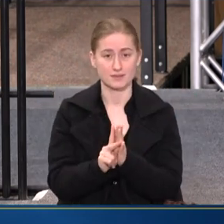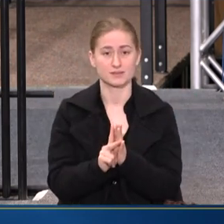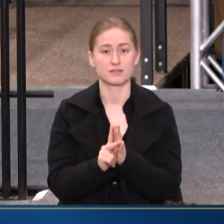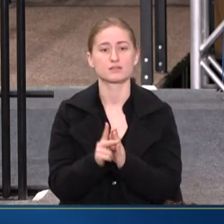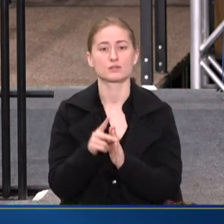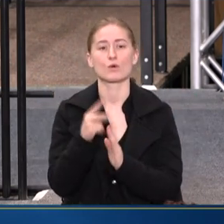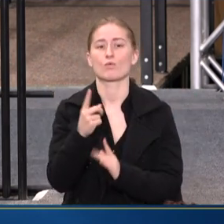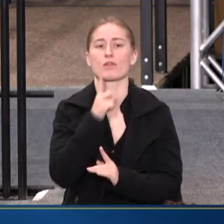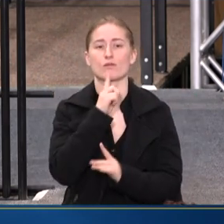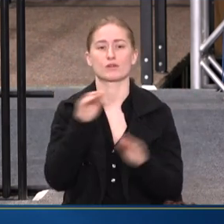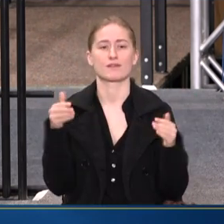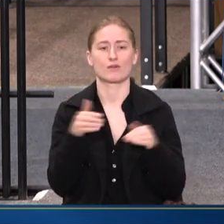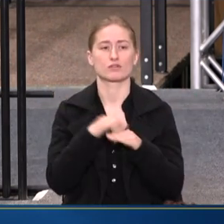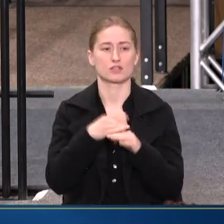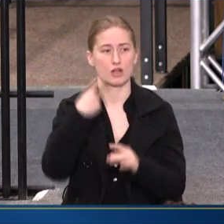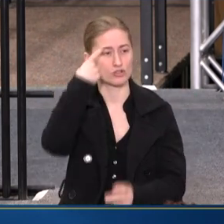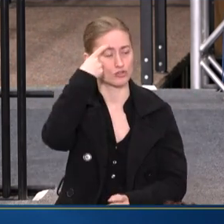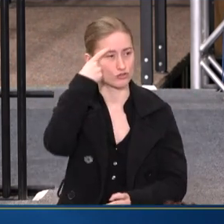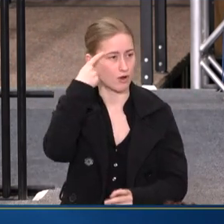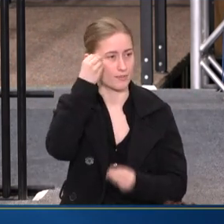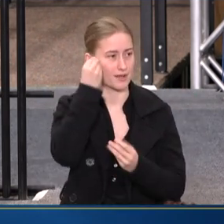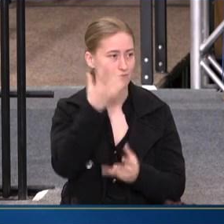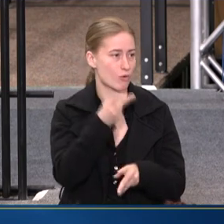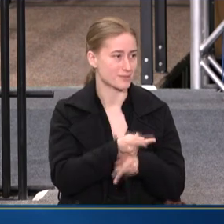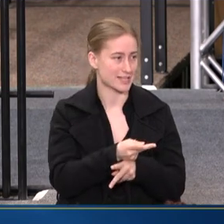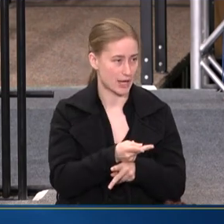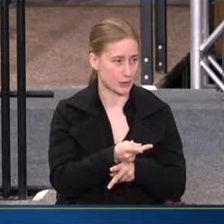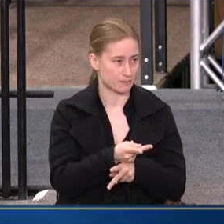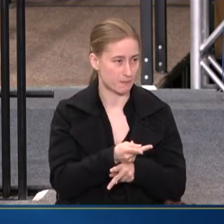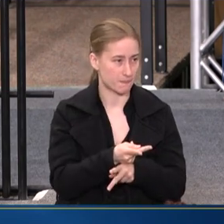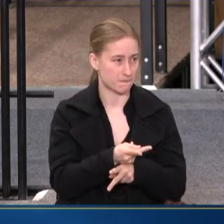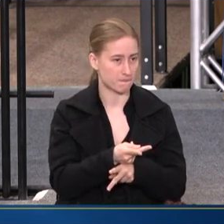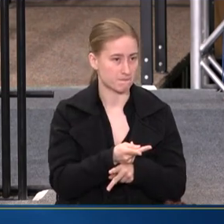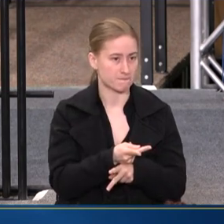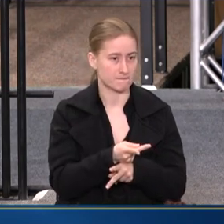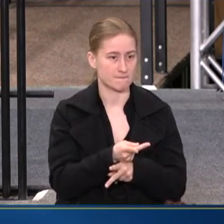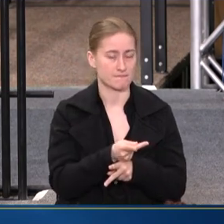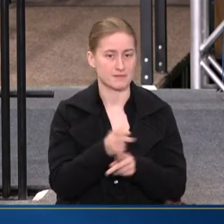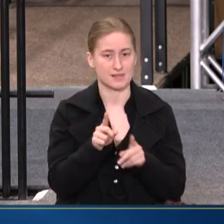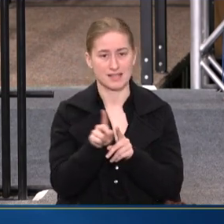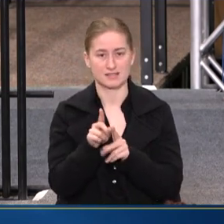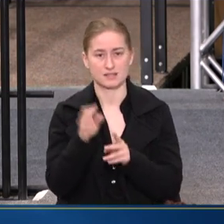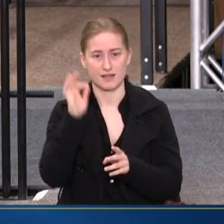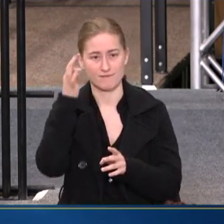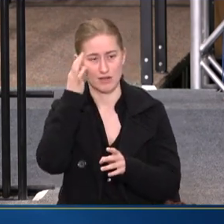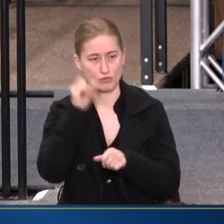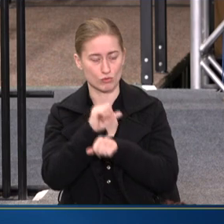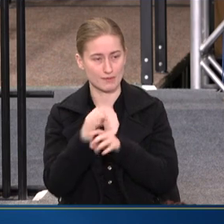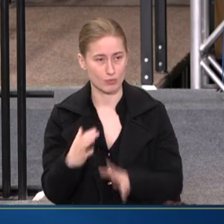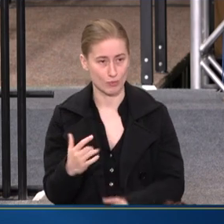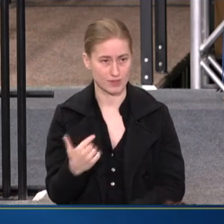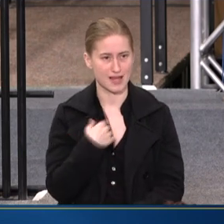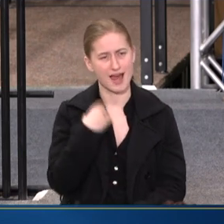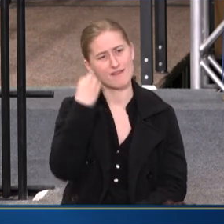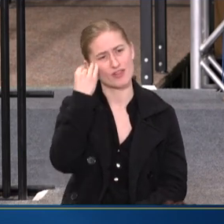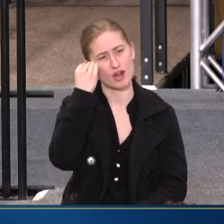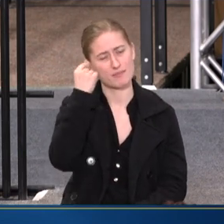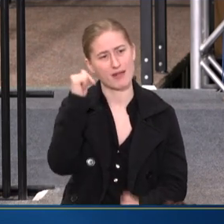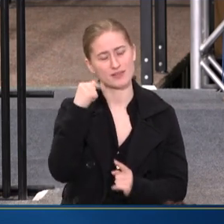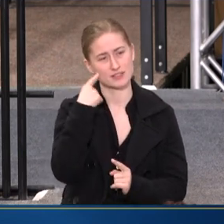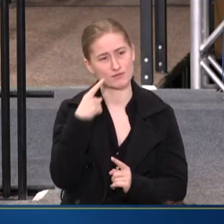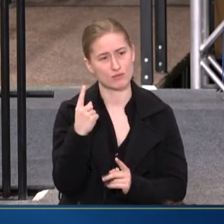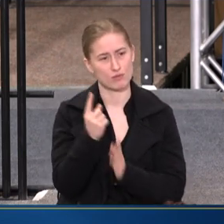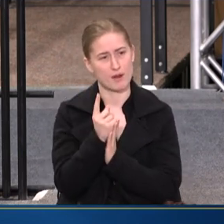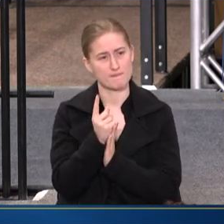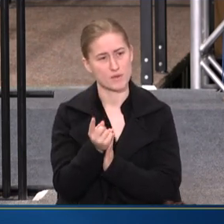THAT FOCUSES AROUND TRAUMA-INFORMED CARE. YOU KNOW, AS A FEDERAL EMPLOYEE, I THOUGHT ABOUT THIS FOR